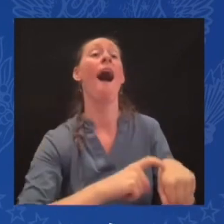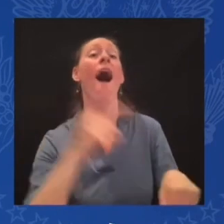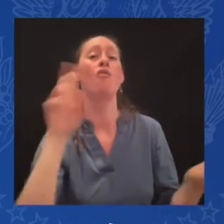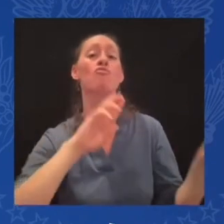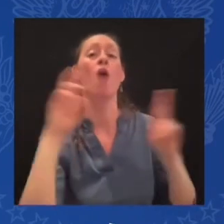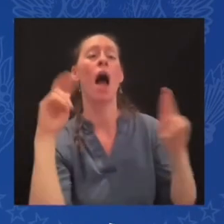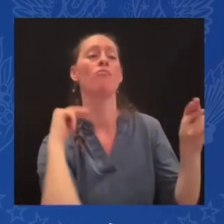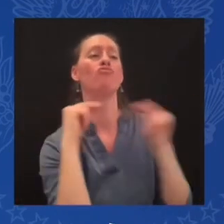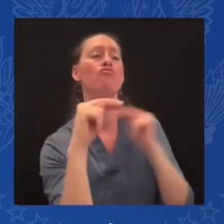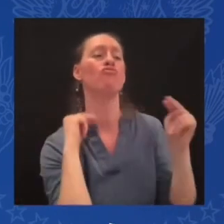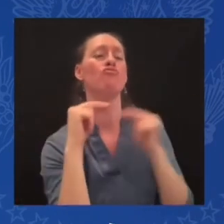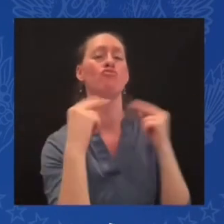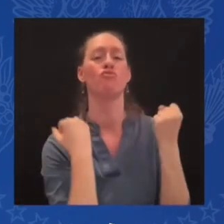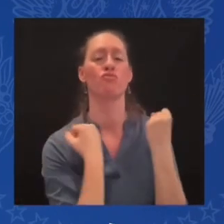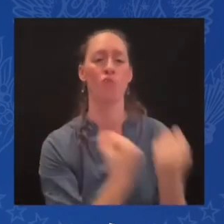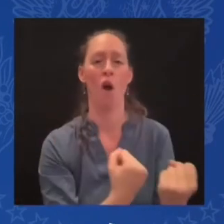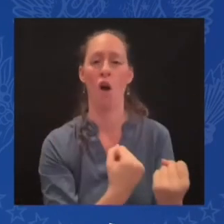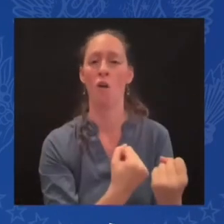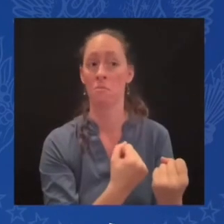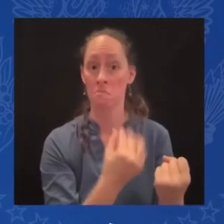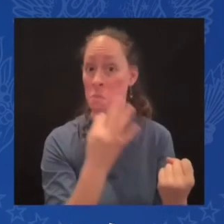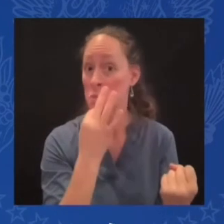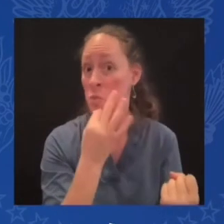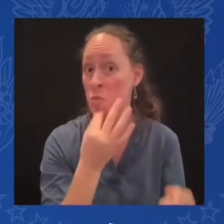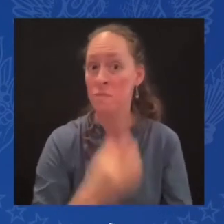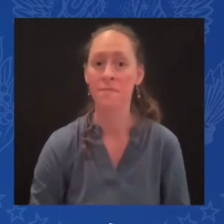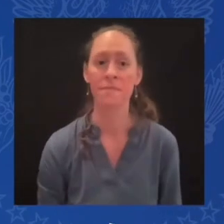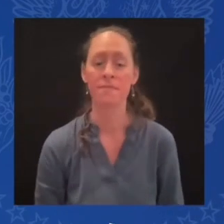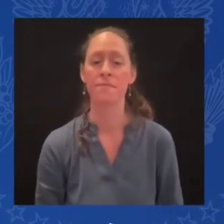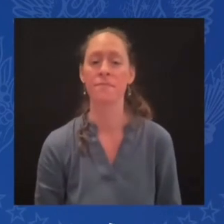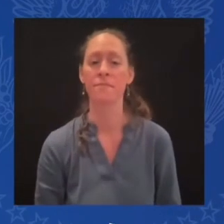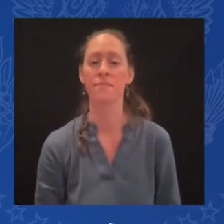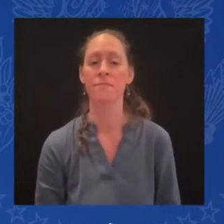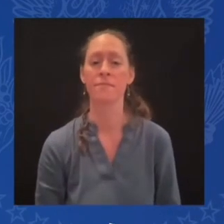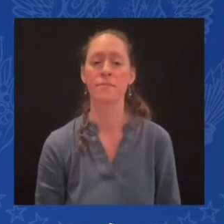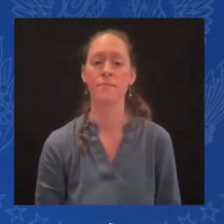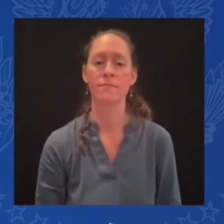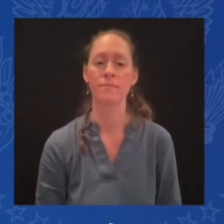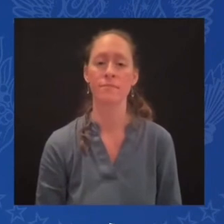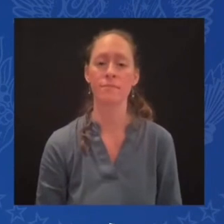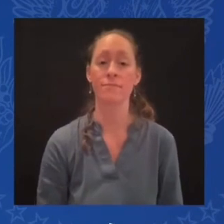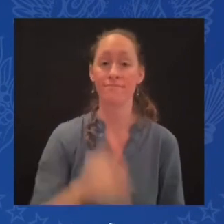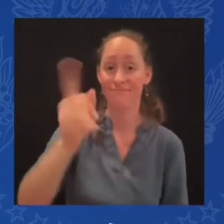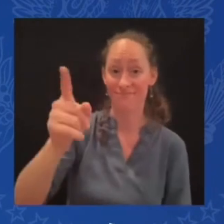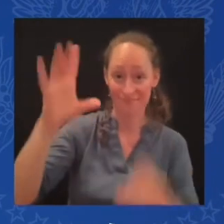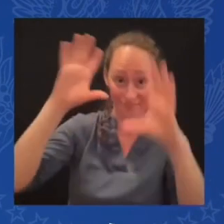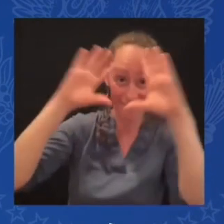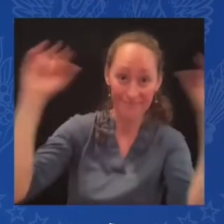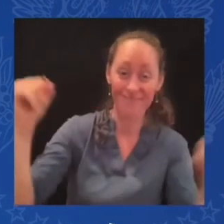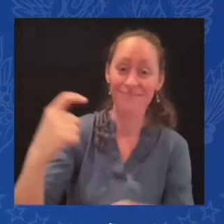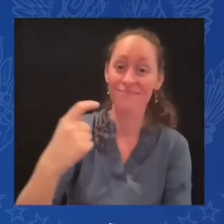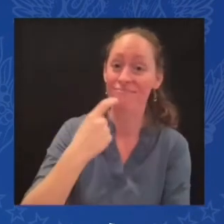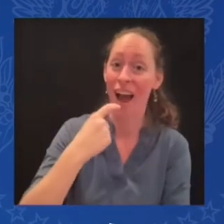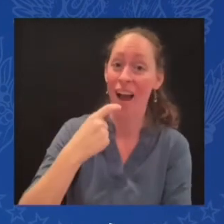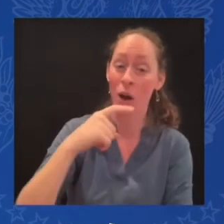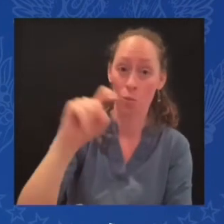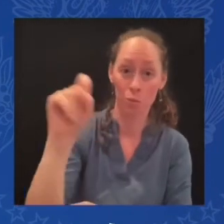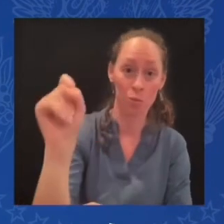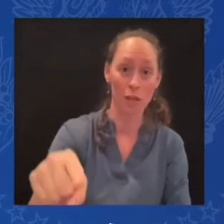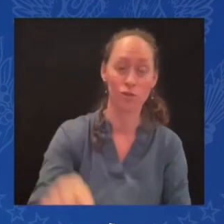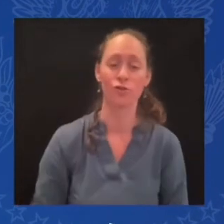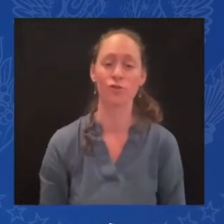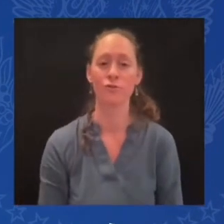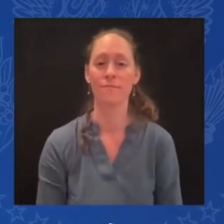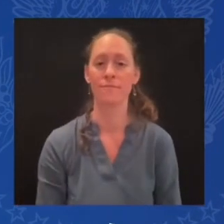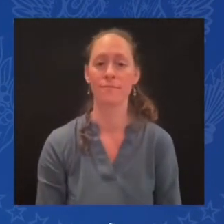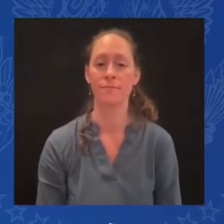And I have a question for the Finnish President, but I would be remiss if I didn't raise my colleague Evan Gershkovich who's been in prison for more than a hundred days.